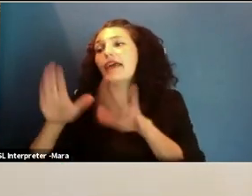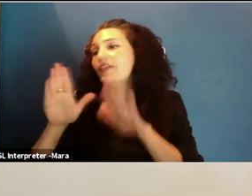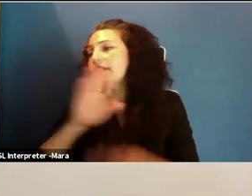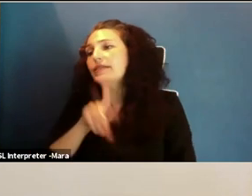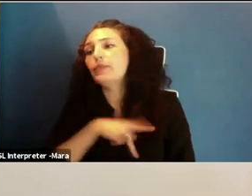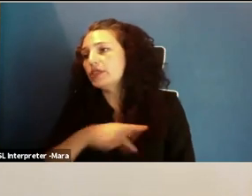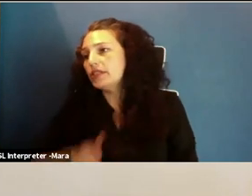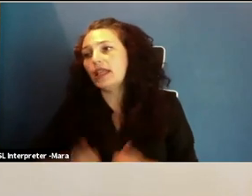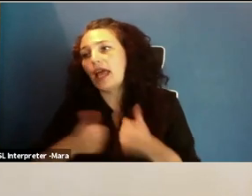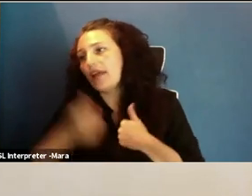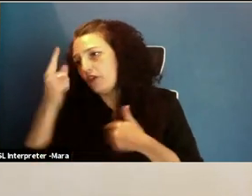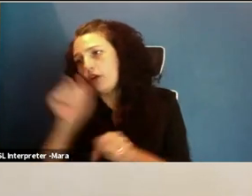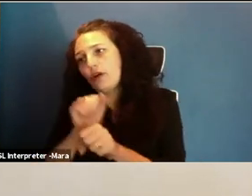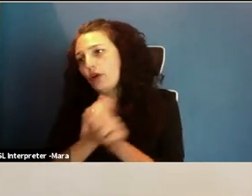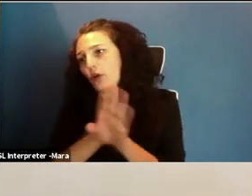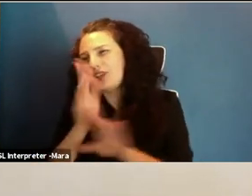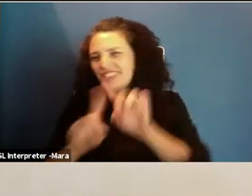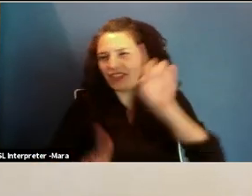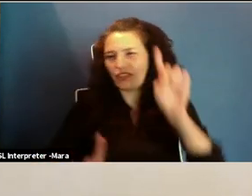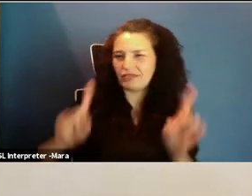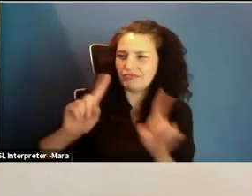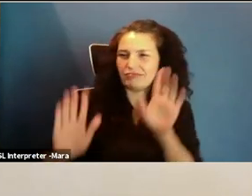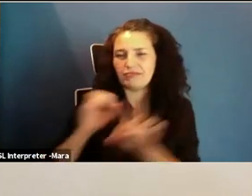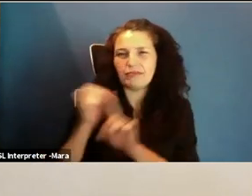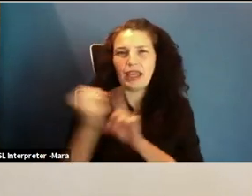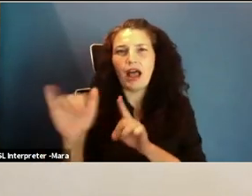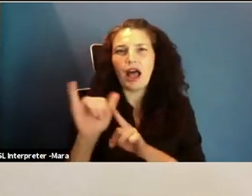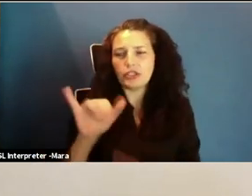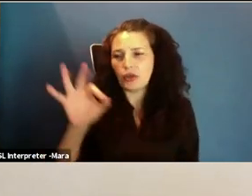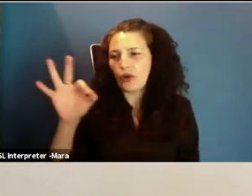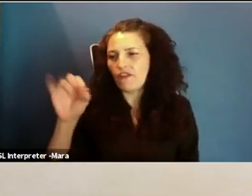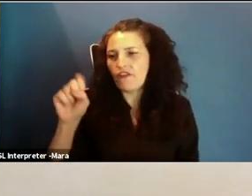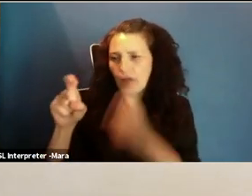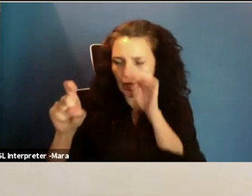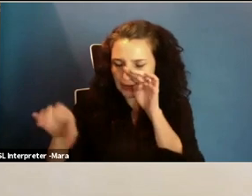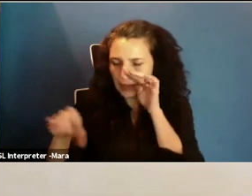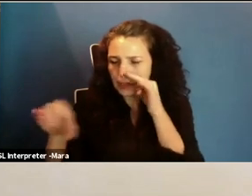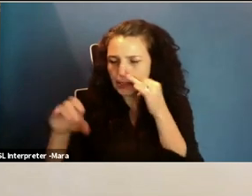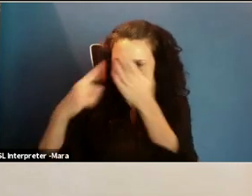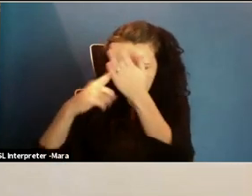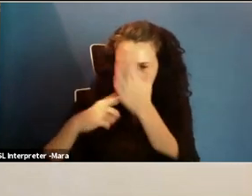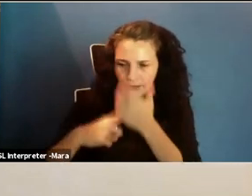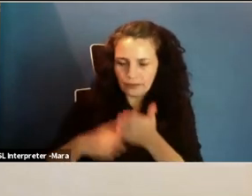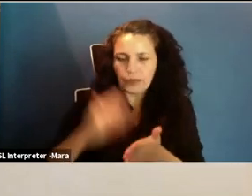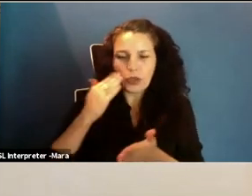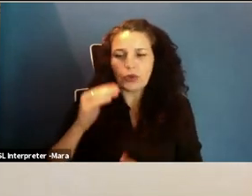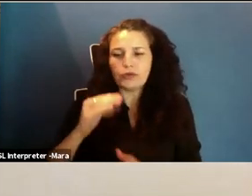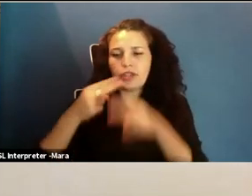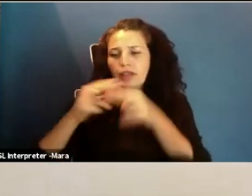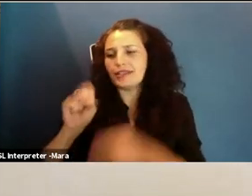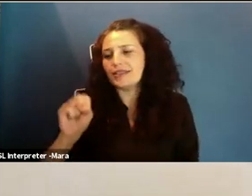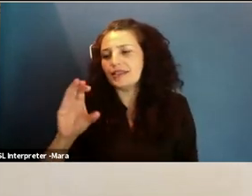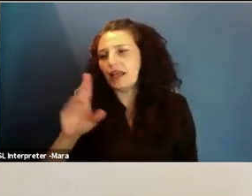we partnered with Fox on a report called The Scully Effect, which looked at the character Dana Scully from The X-Files